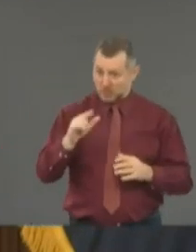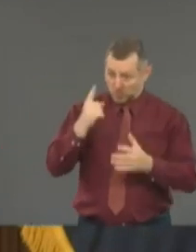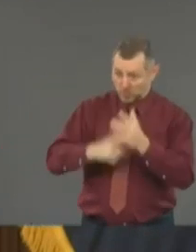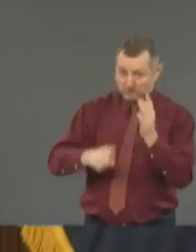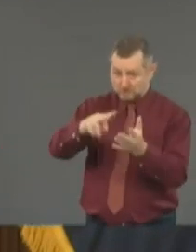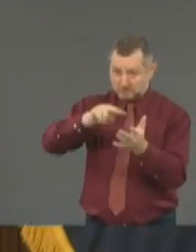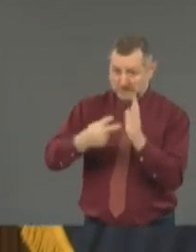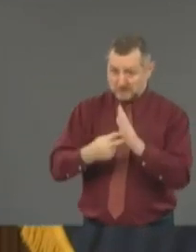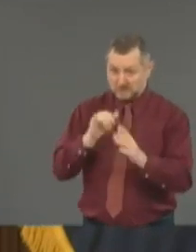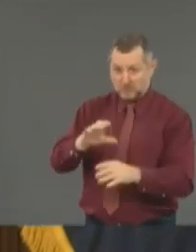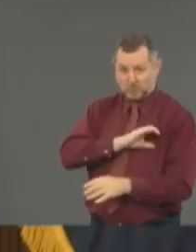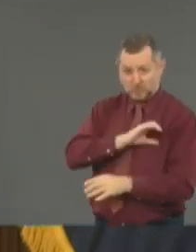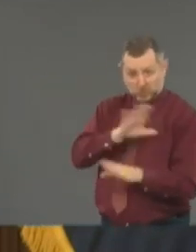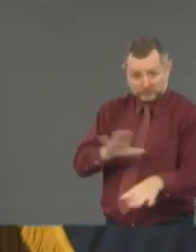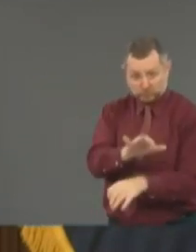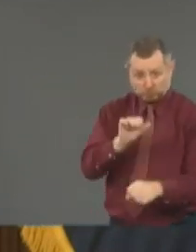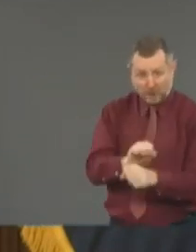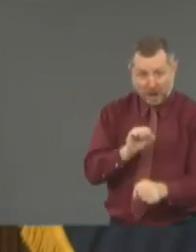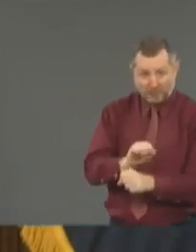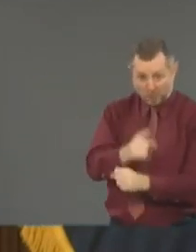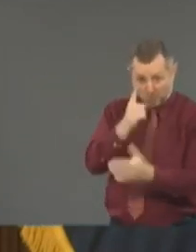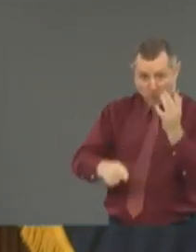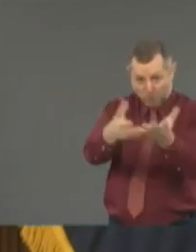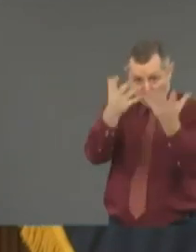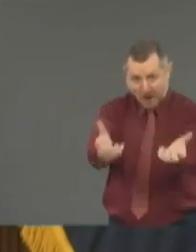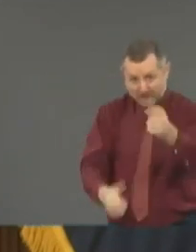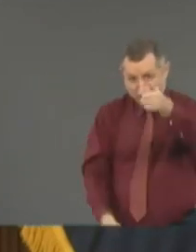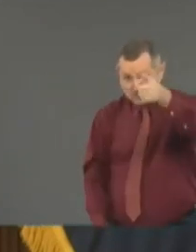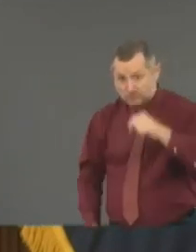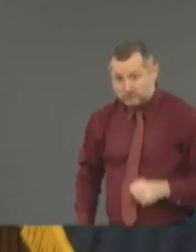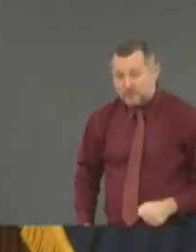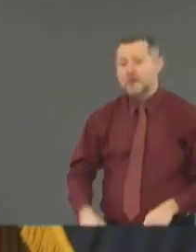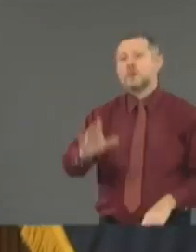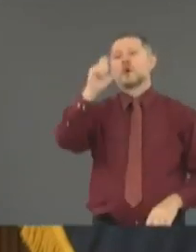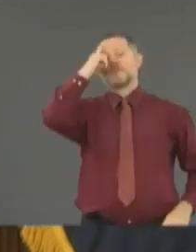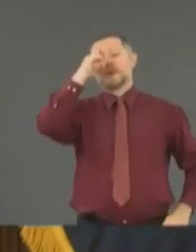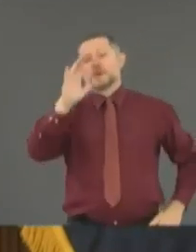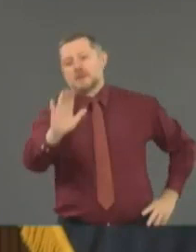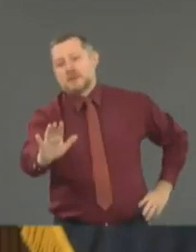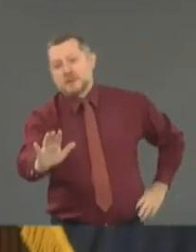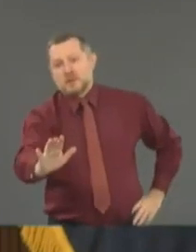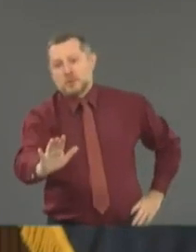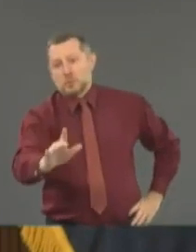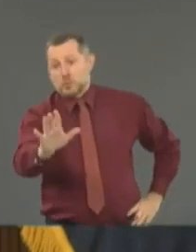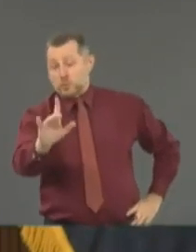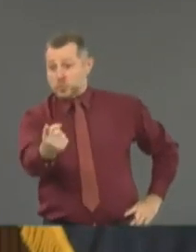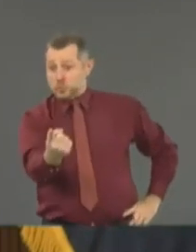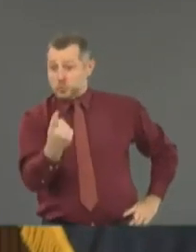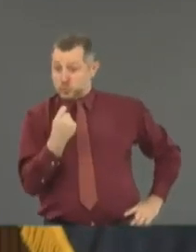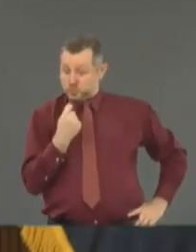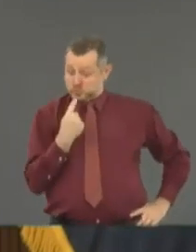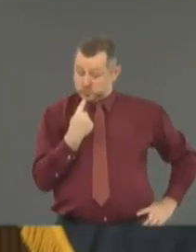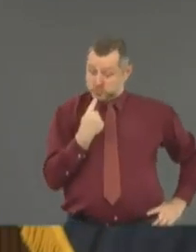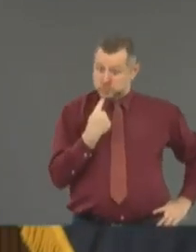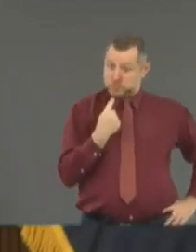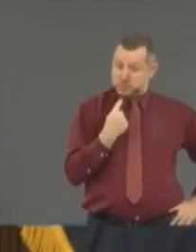say, I mean, a question itself can be a little offensive.